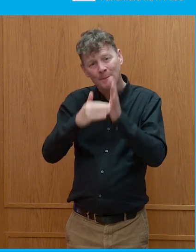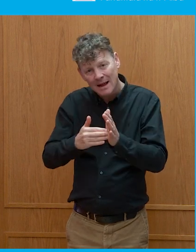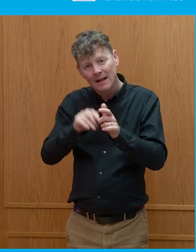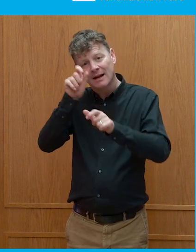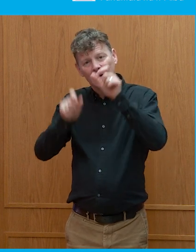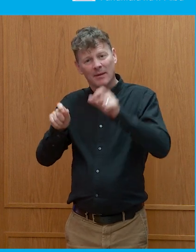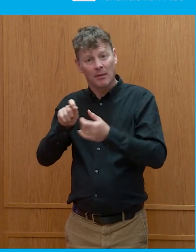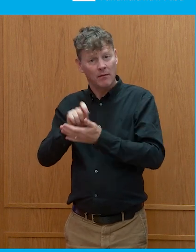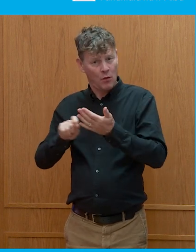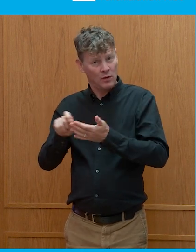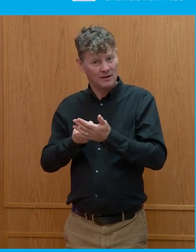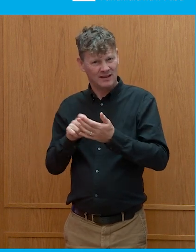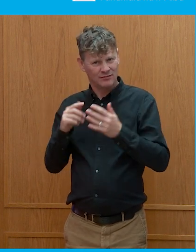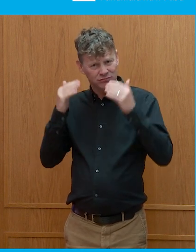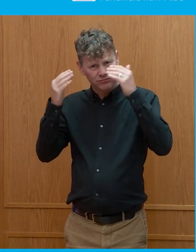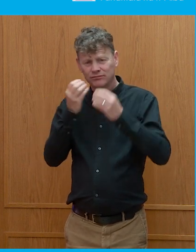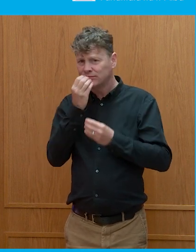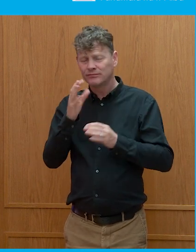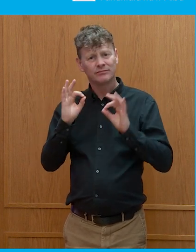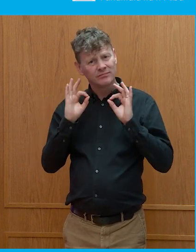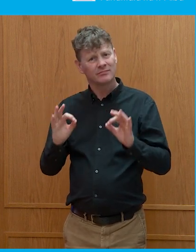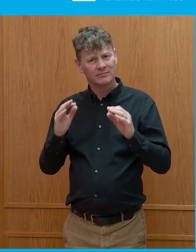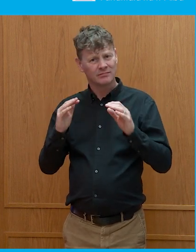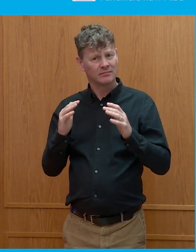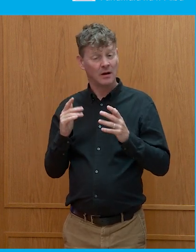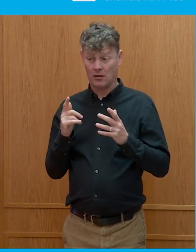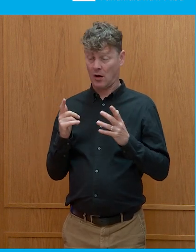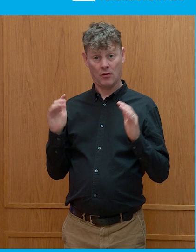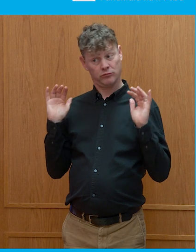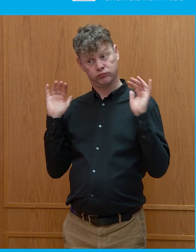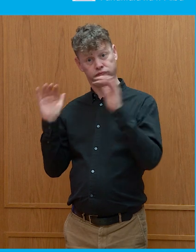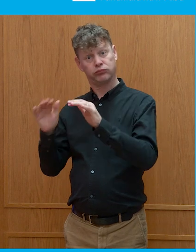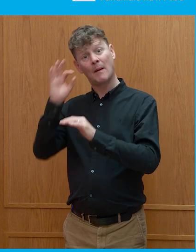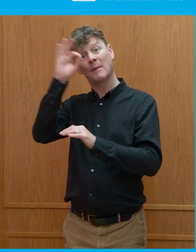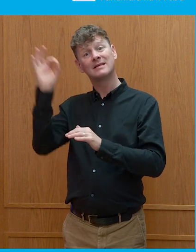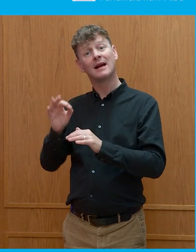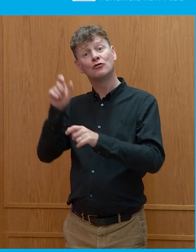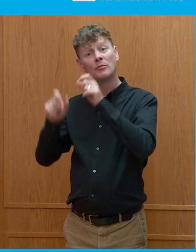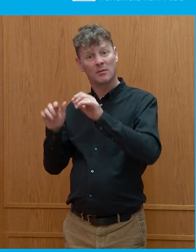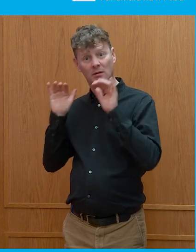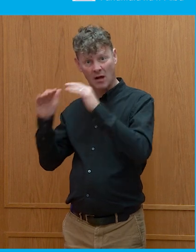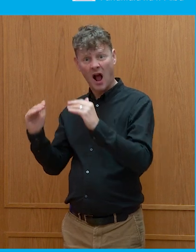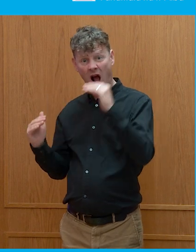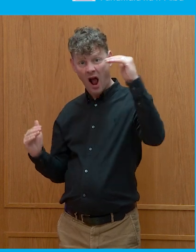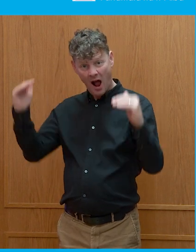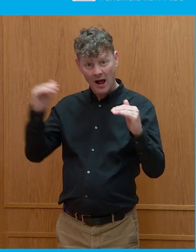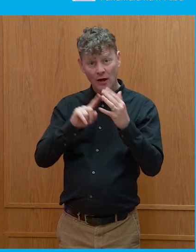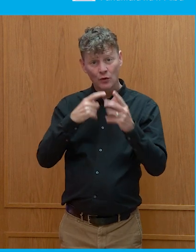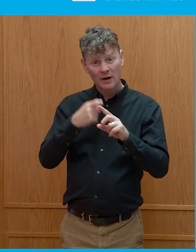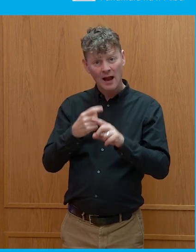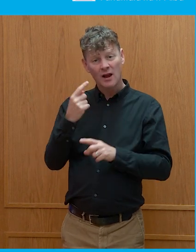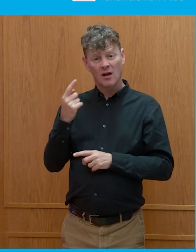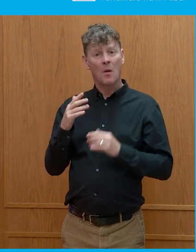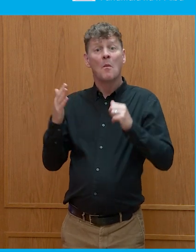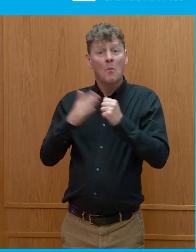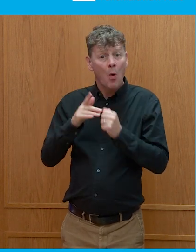phenomenal. And the turnout, it's considerably higher than in the UK election. And there are two-thirds of the electorate voting, more